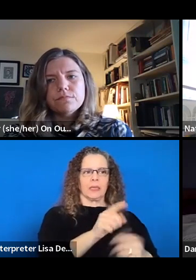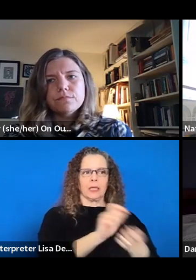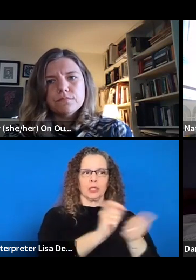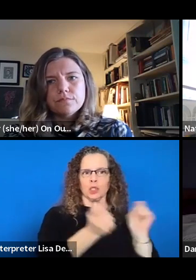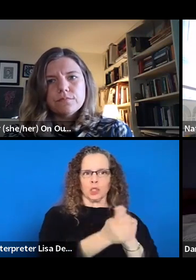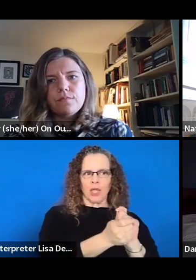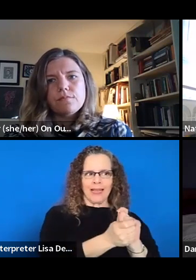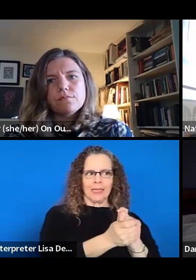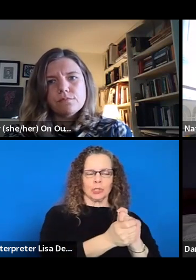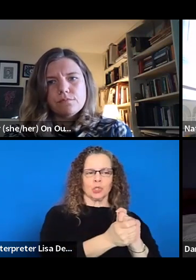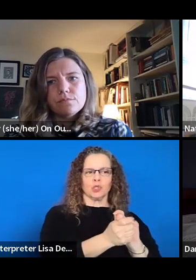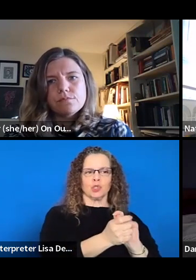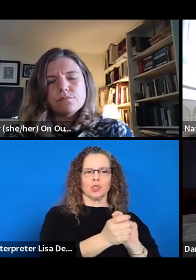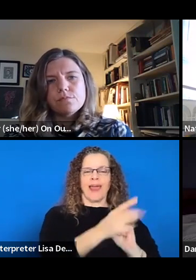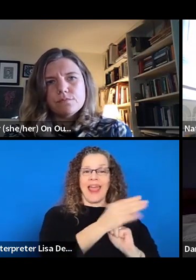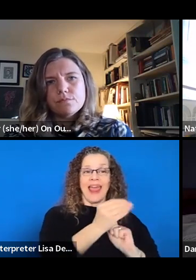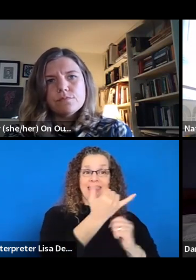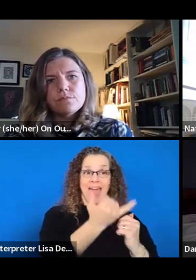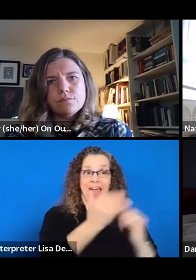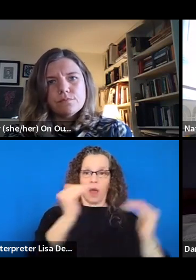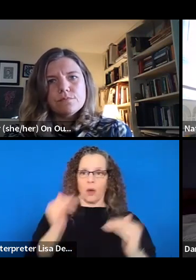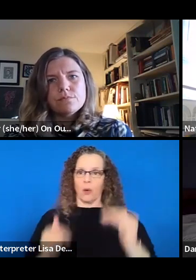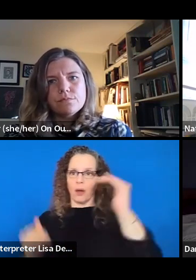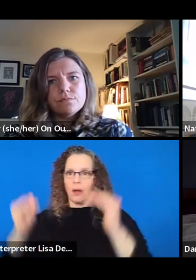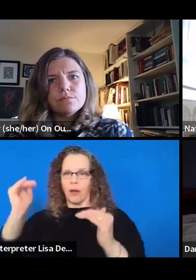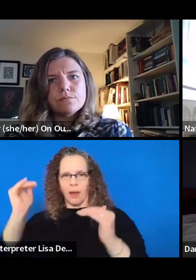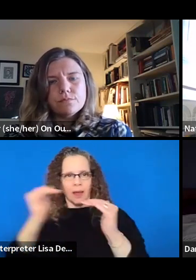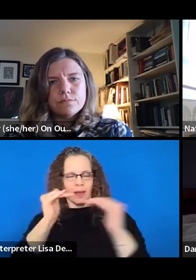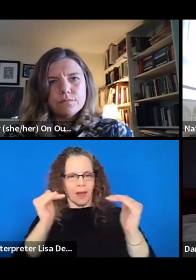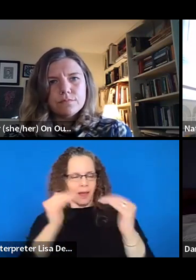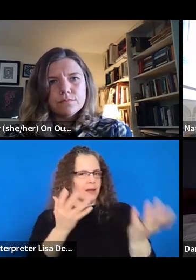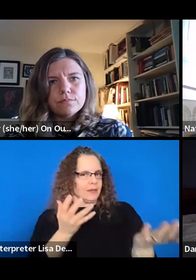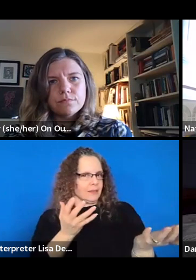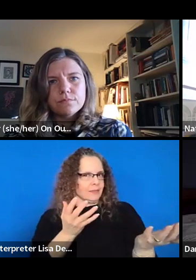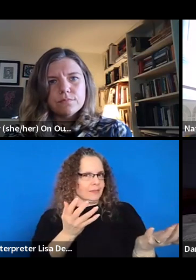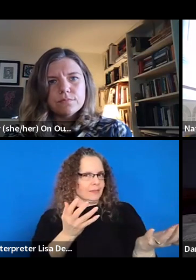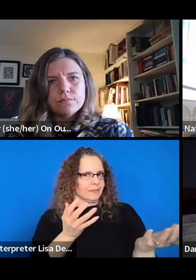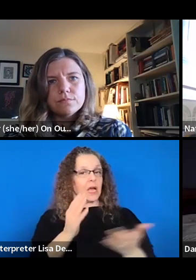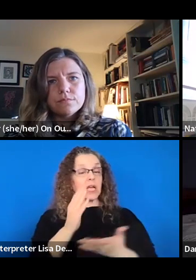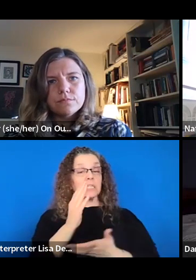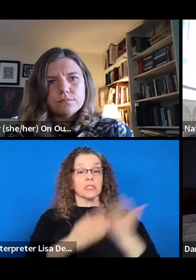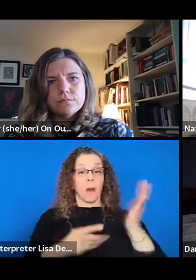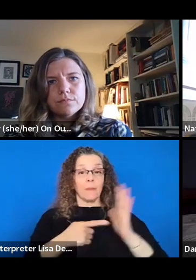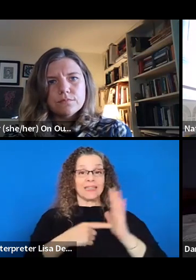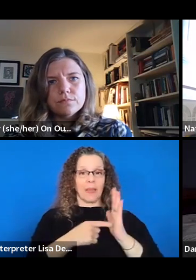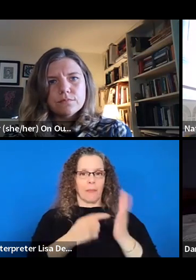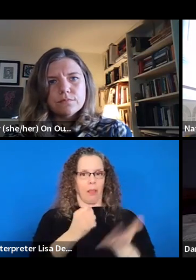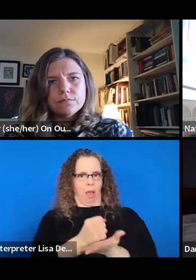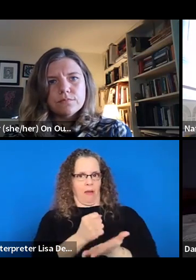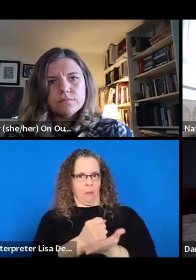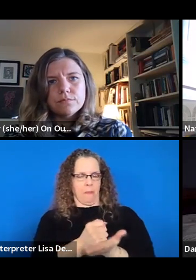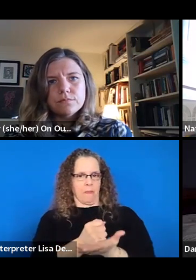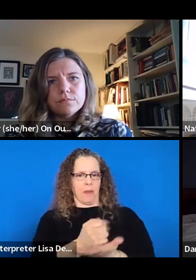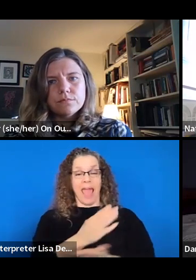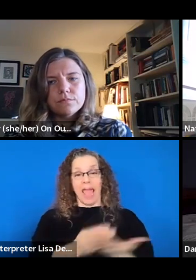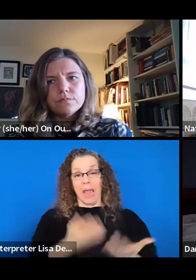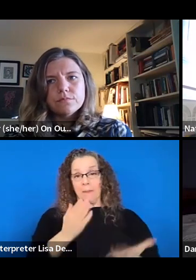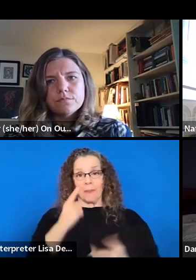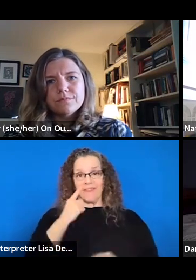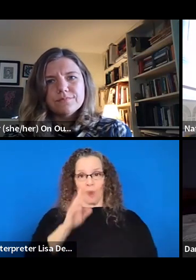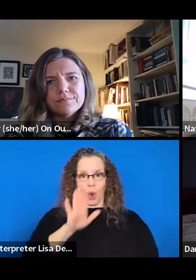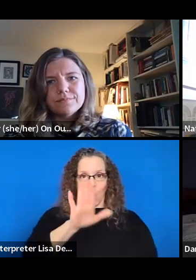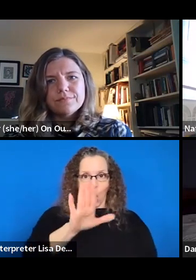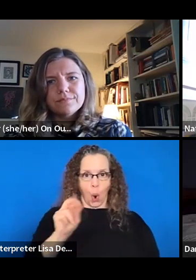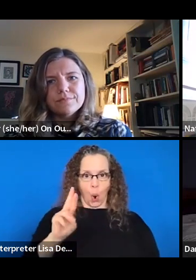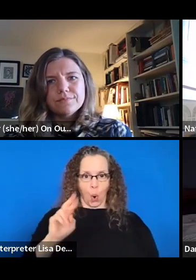is moving in that direction. Um, I feel, I find sometimes some, some of those examples are really useful, and it could be also for your organization too, Daniel. Like